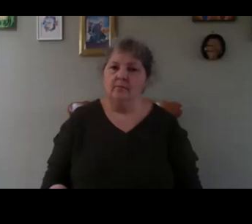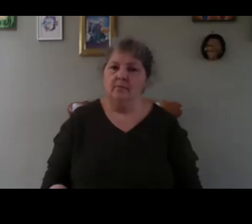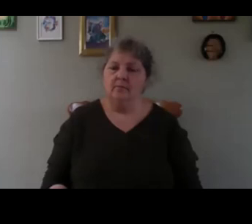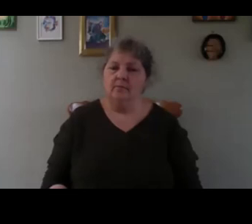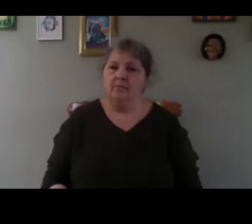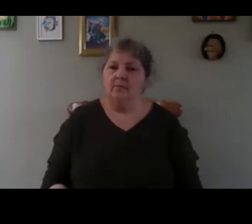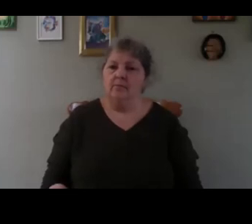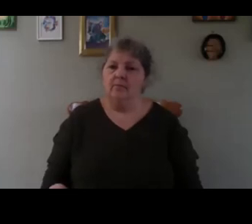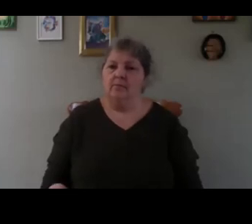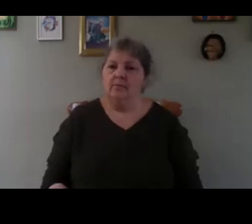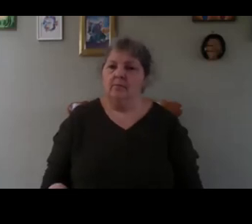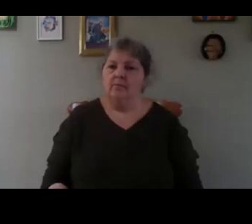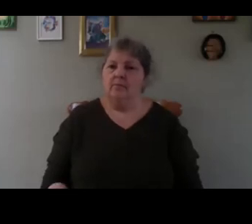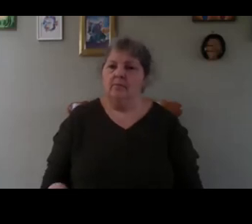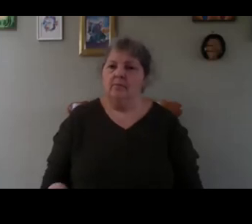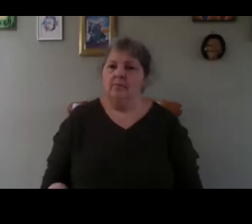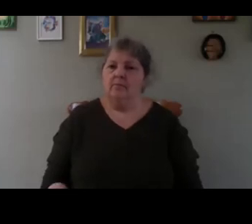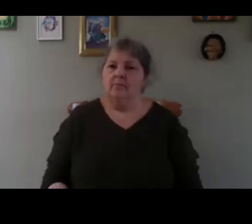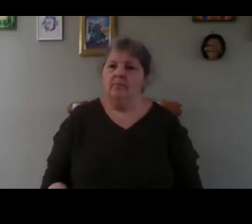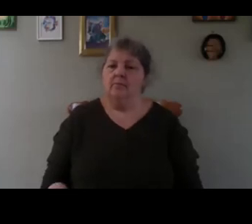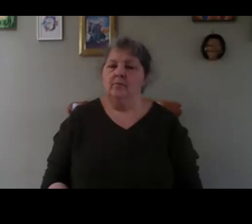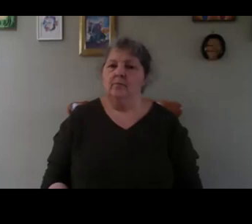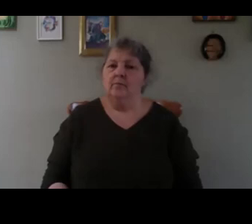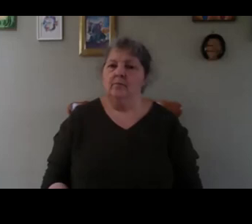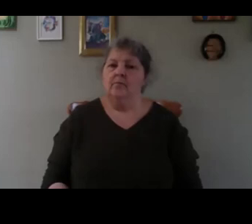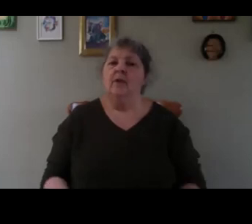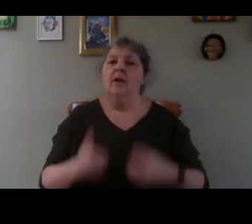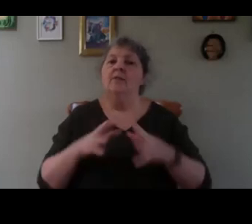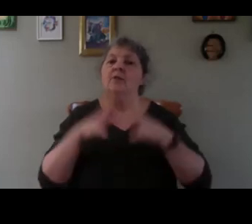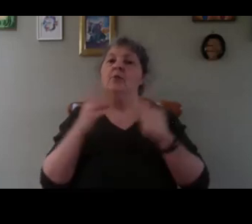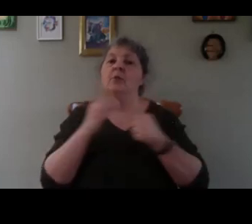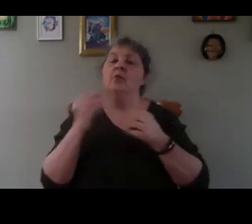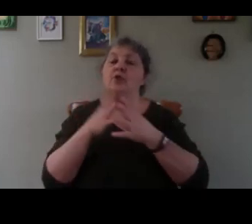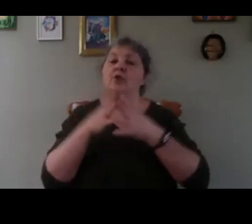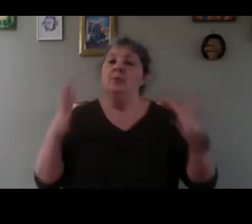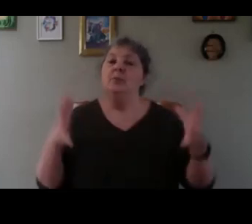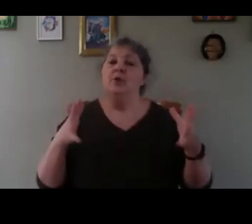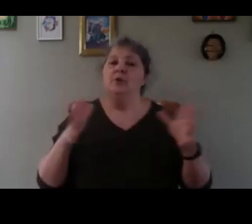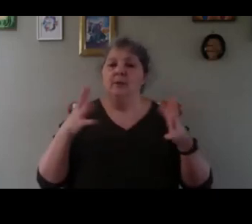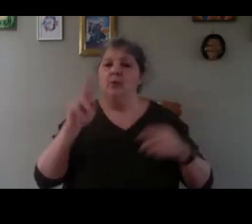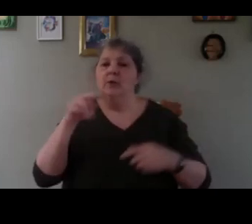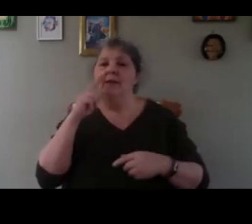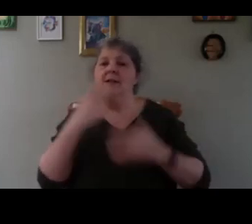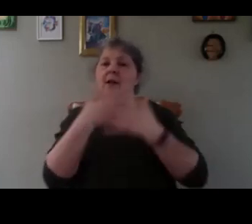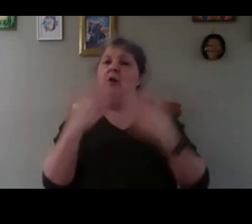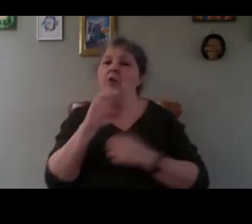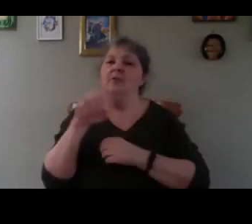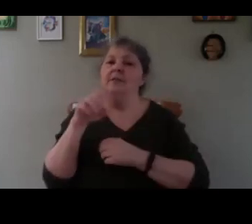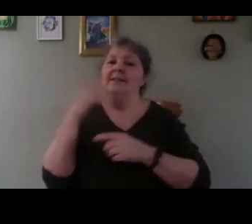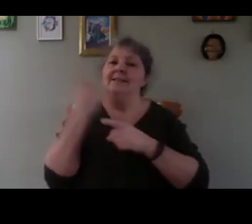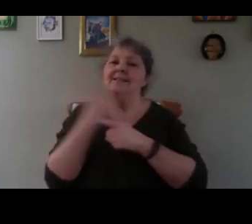I have another one there which is much bigger because we put quite a lot of seedlings there in the spring